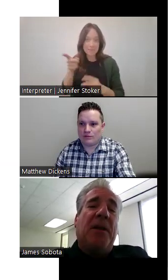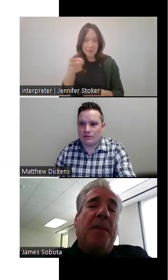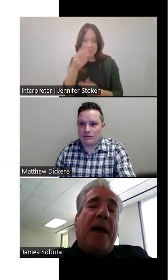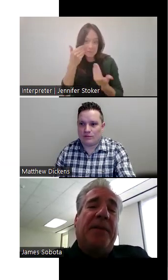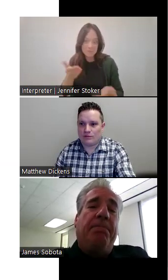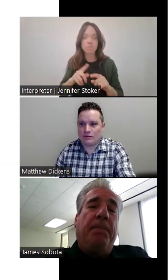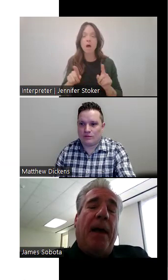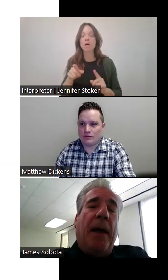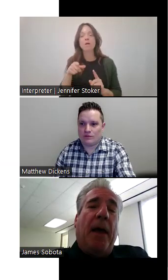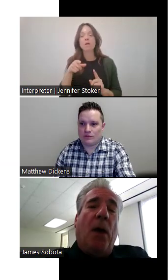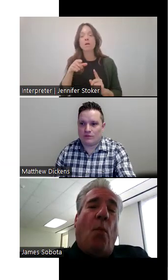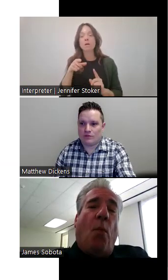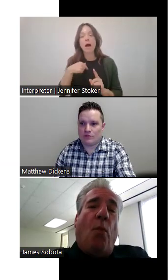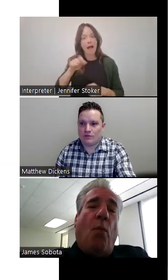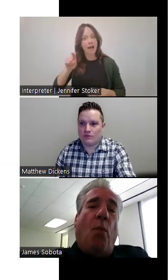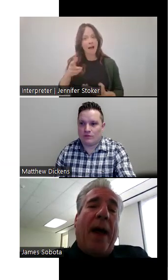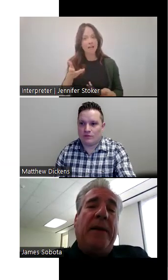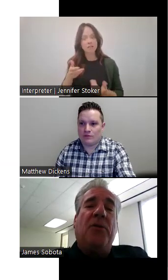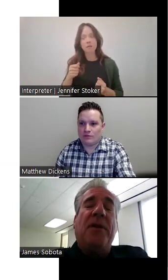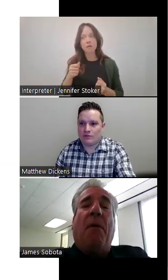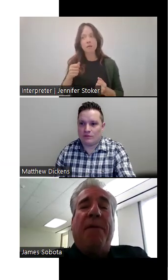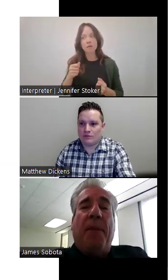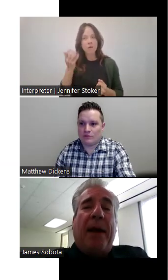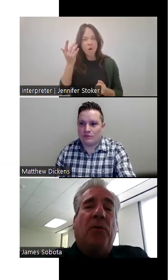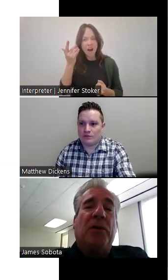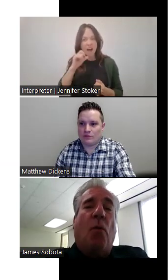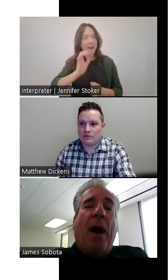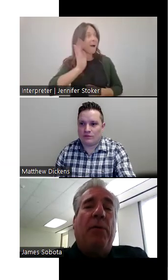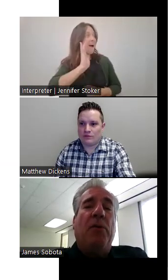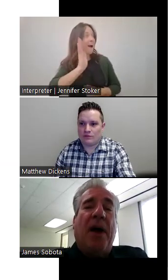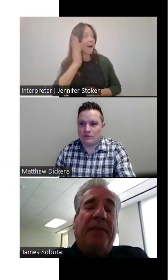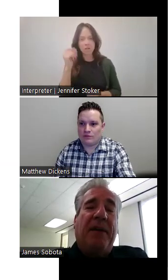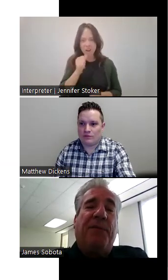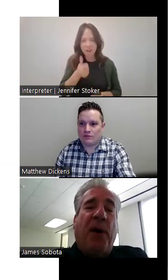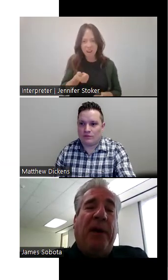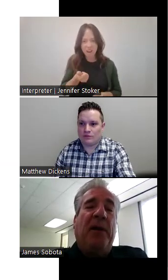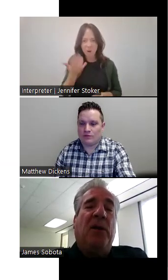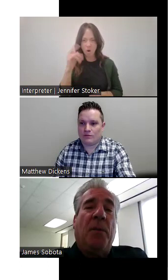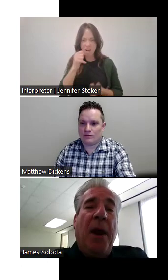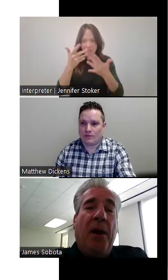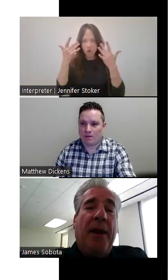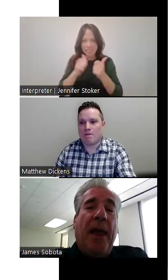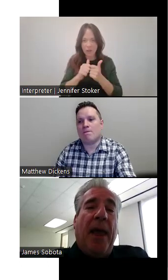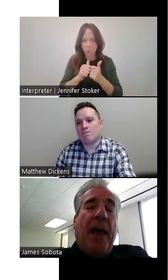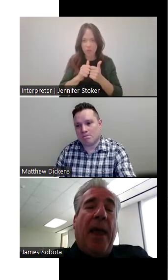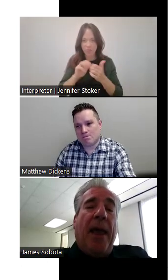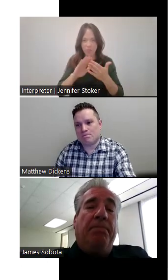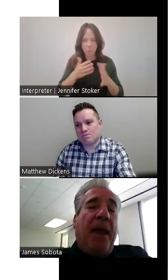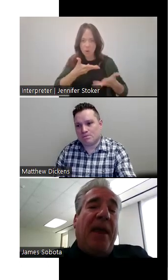I asked them, I said, why did you not wave back to us or why were you not that friendly to the community?